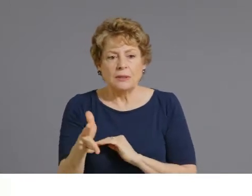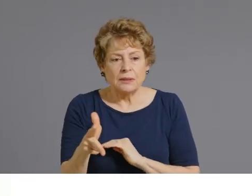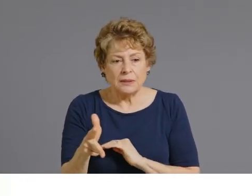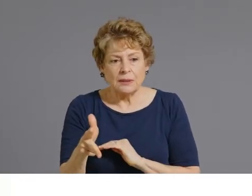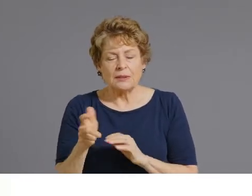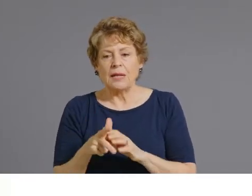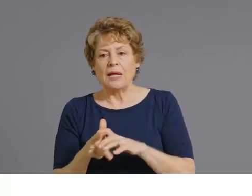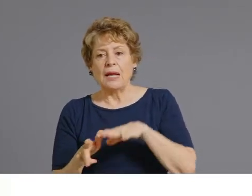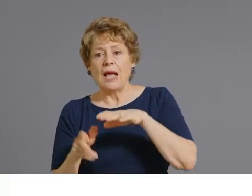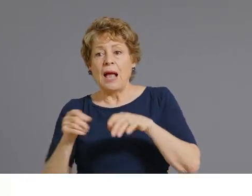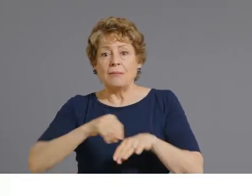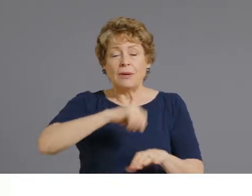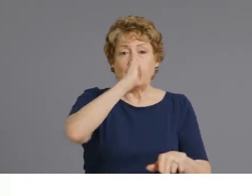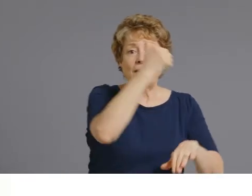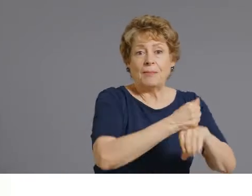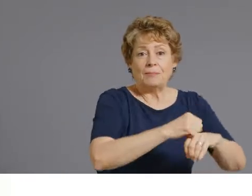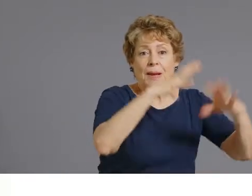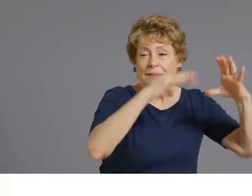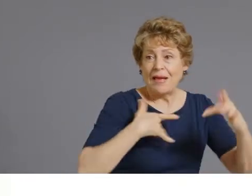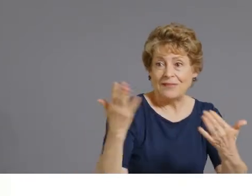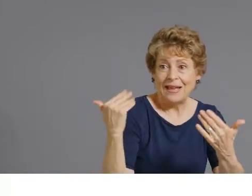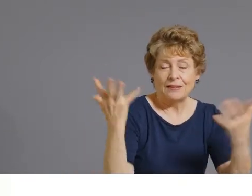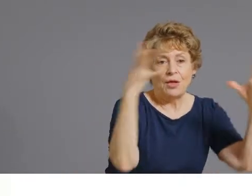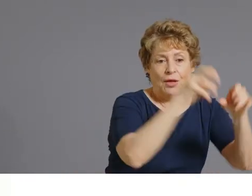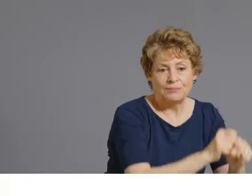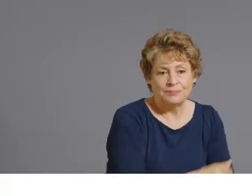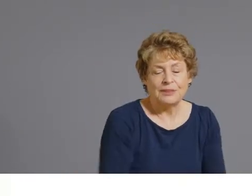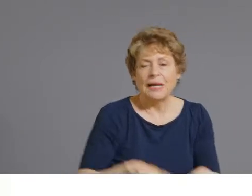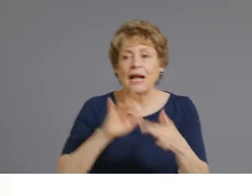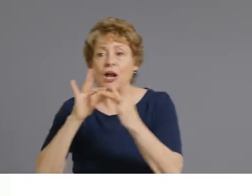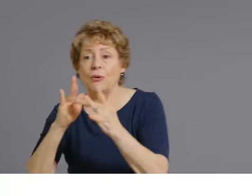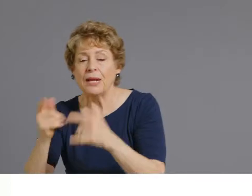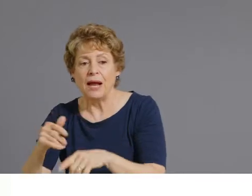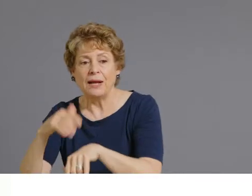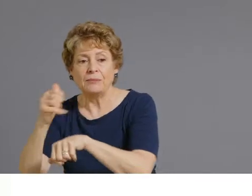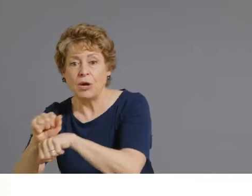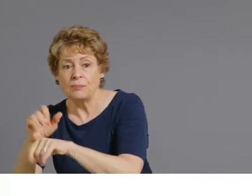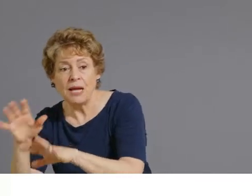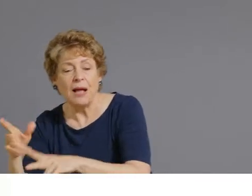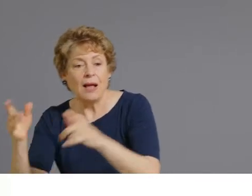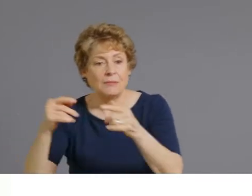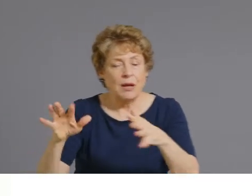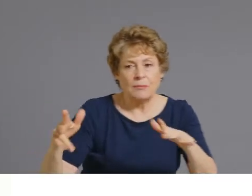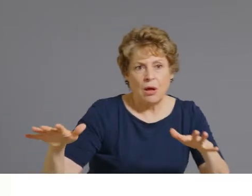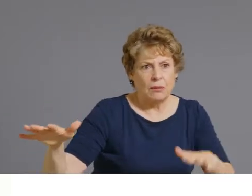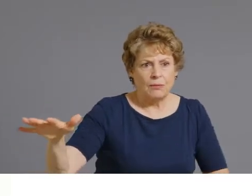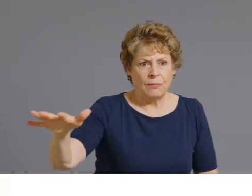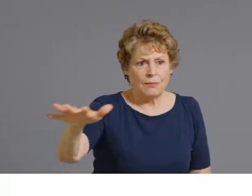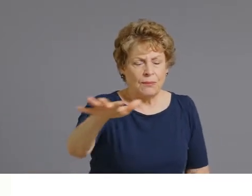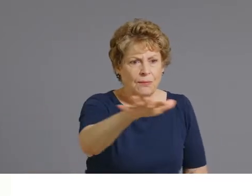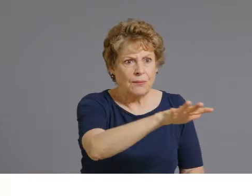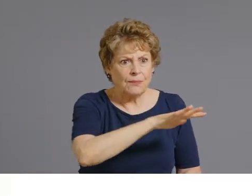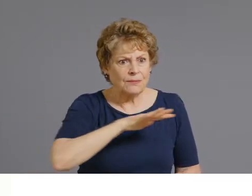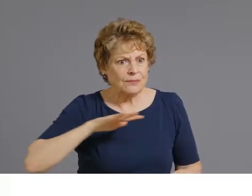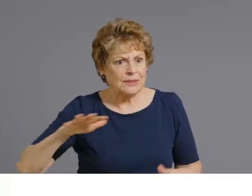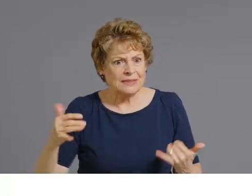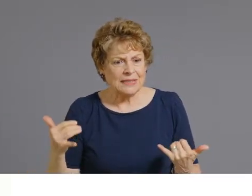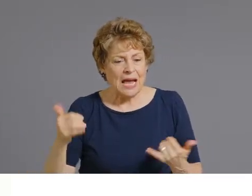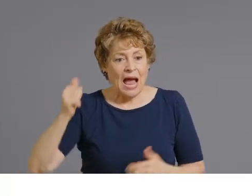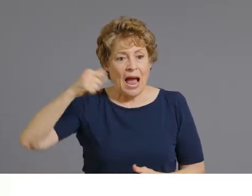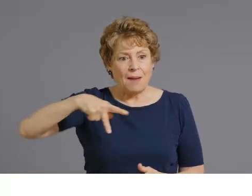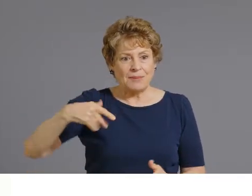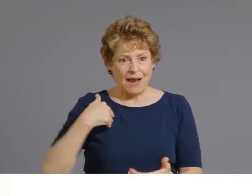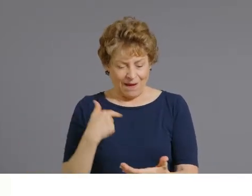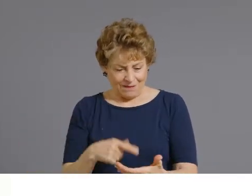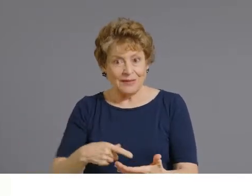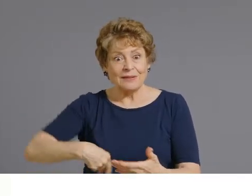large number of those they are getting updated in a real time manner. We do have an app now that has been updated with a feature to